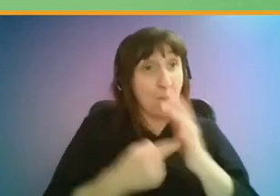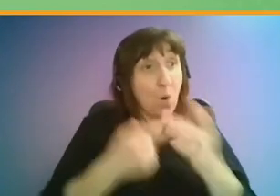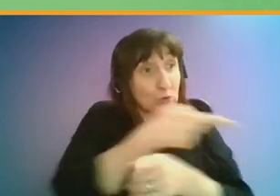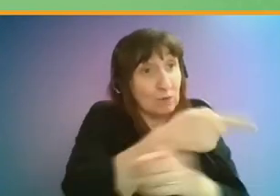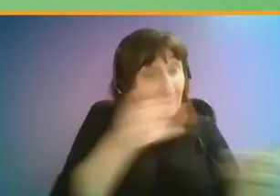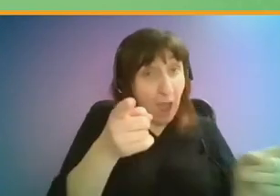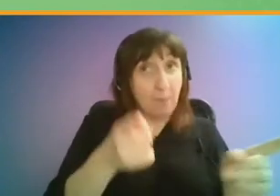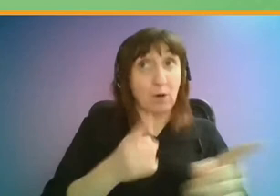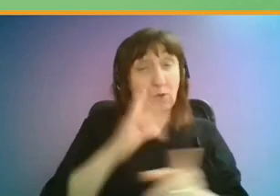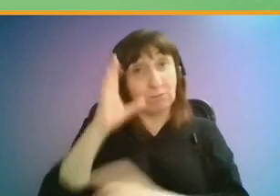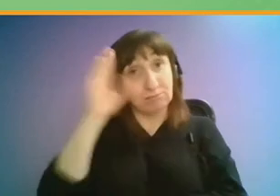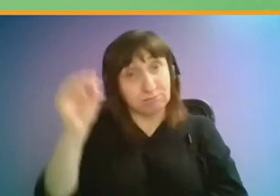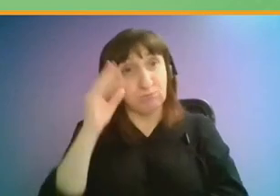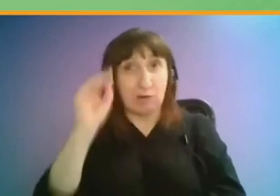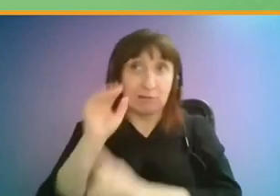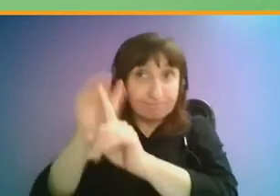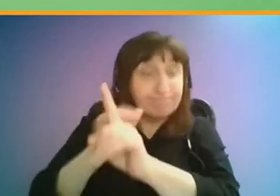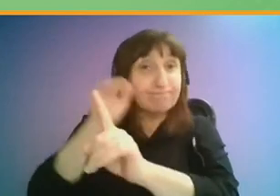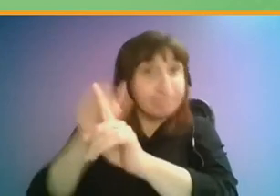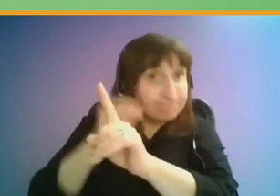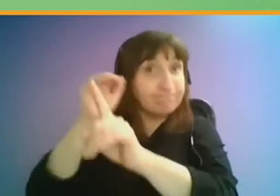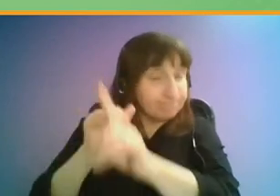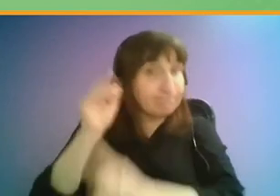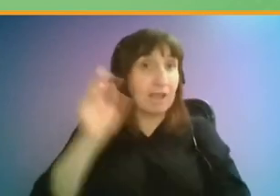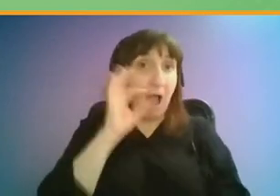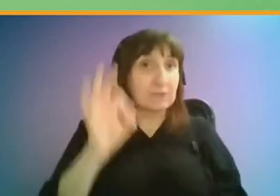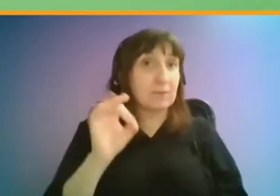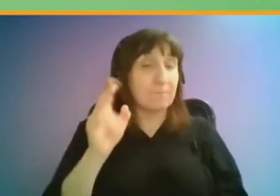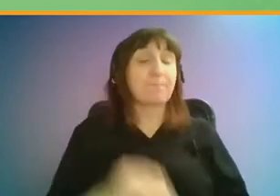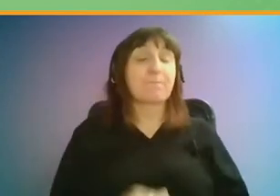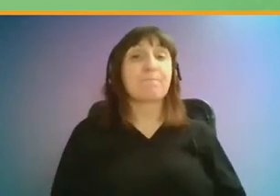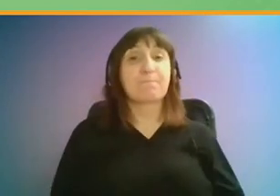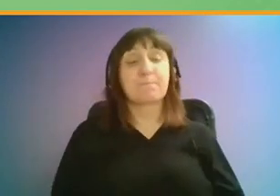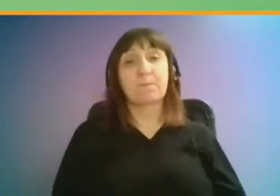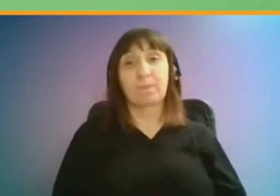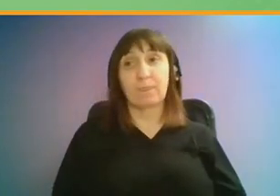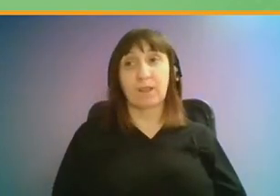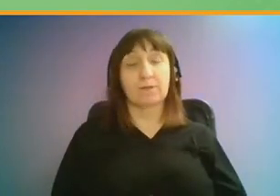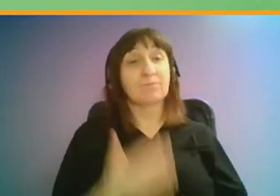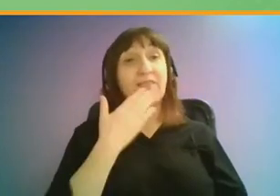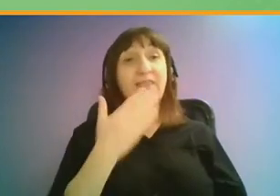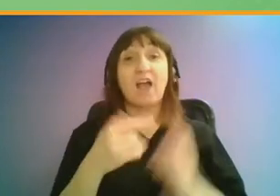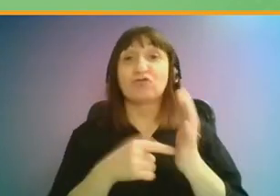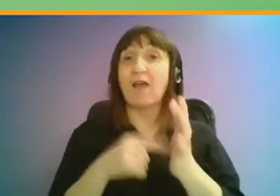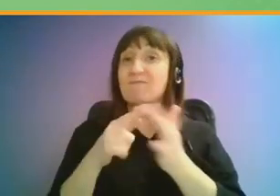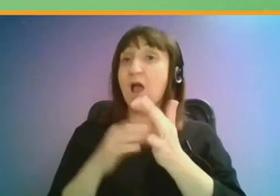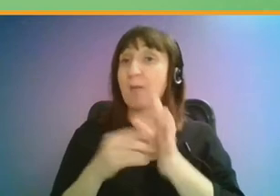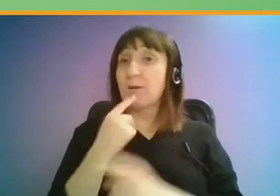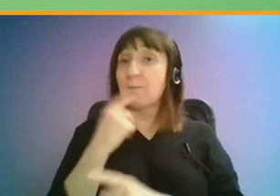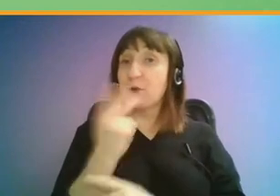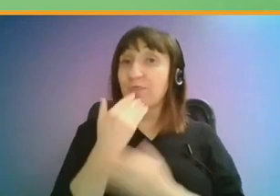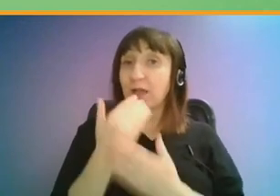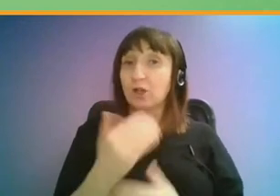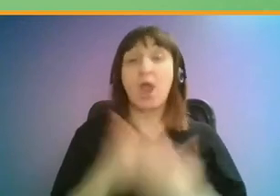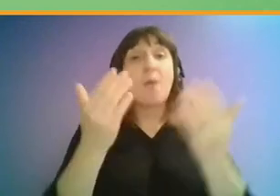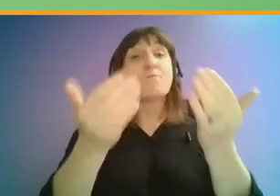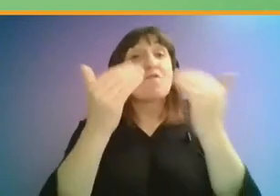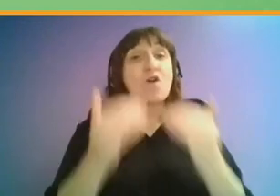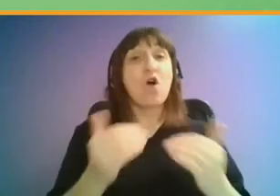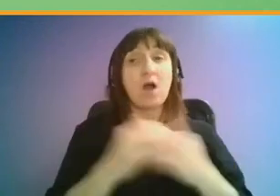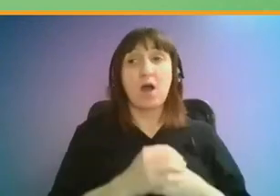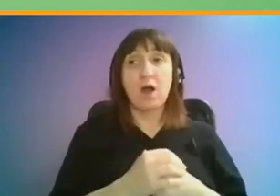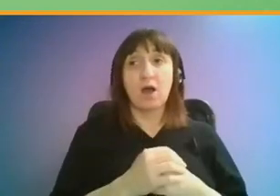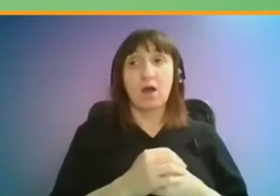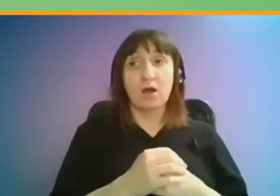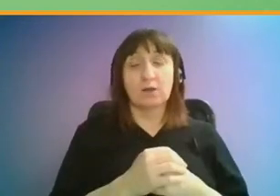more the more times we can ask them about it. Thanks, Trevor and Emma. Moving on, we've had